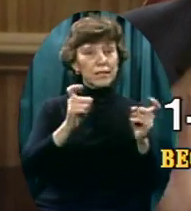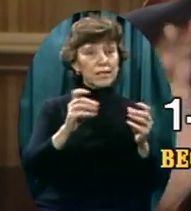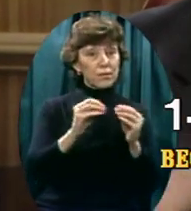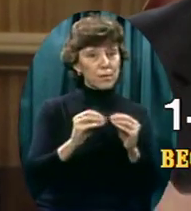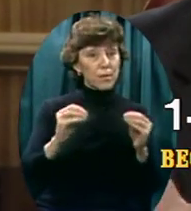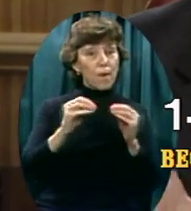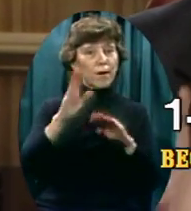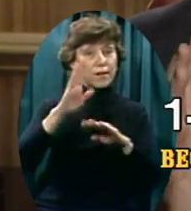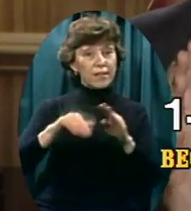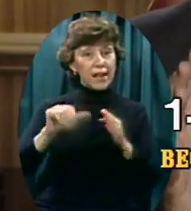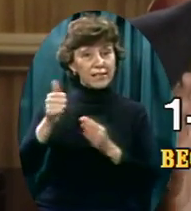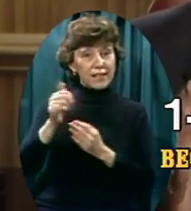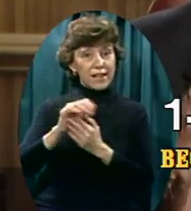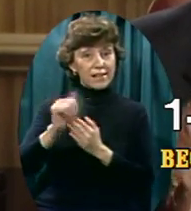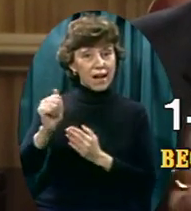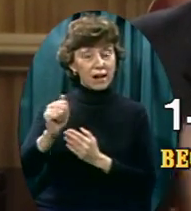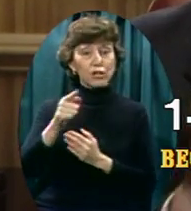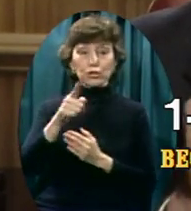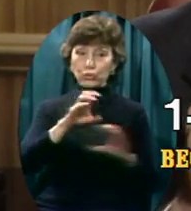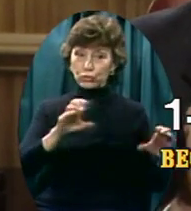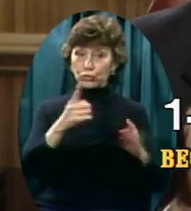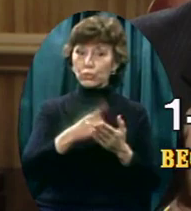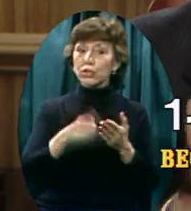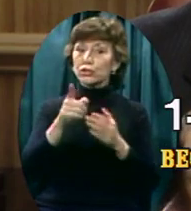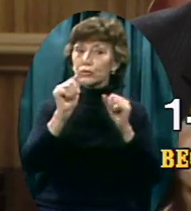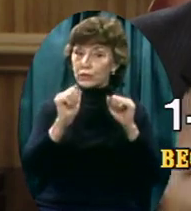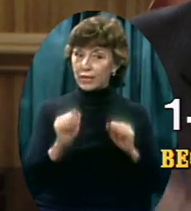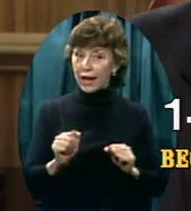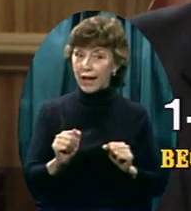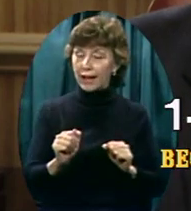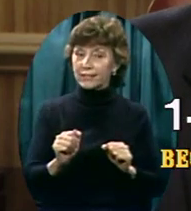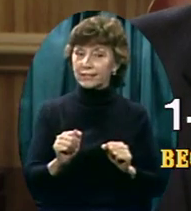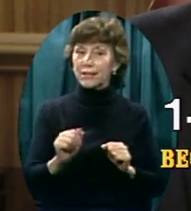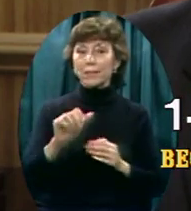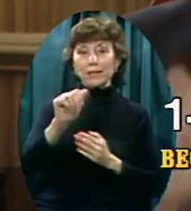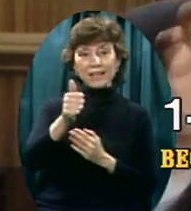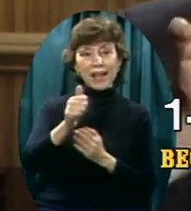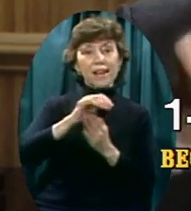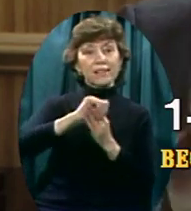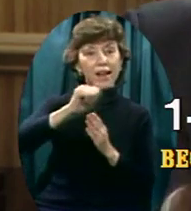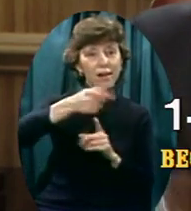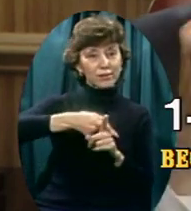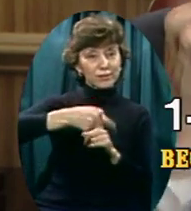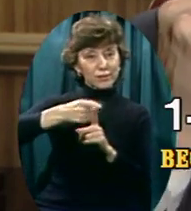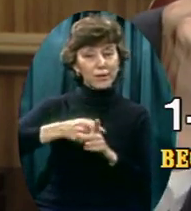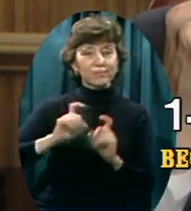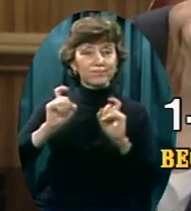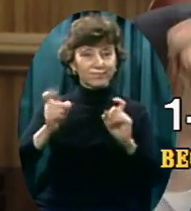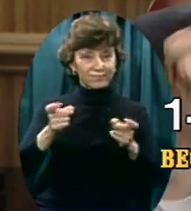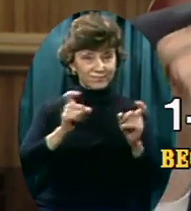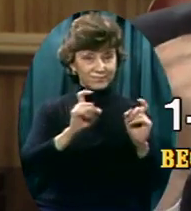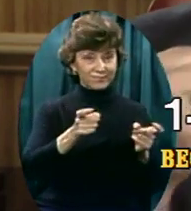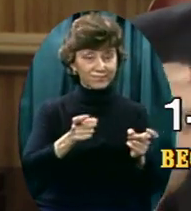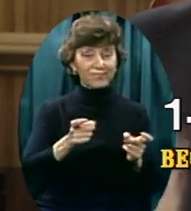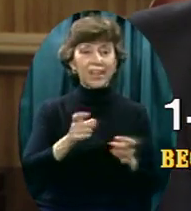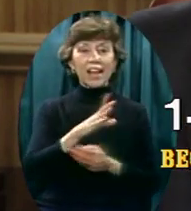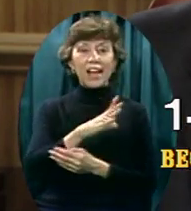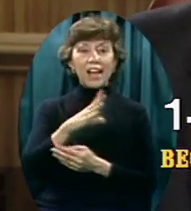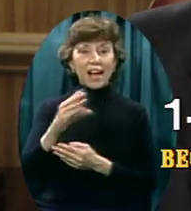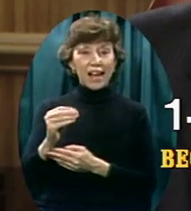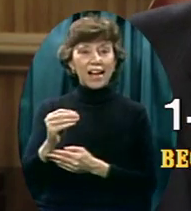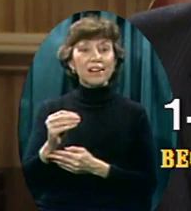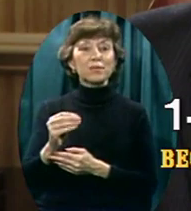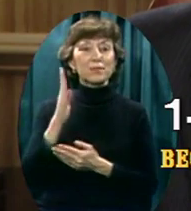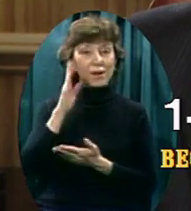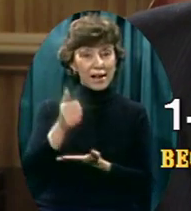But most people cannot You do what you're able to do But at least At least $10 a month Go to the phone right now Pick up that phone Dial me 1